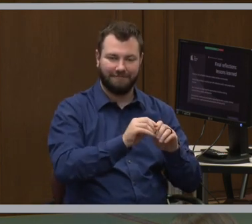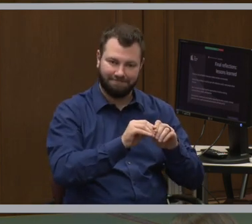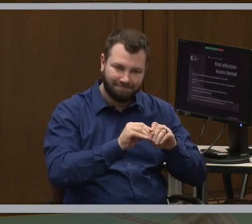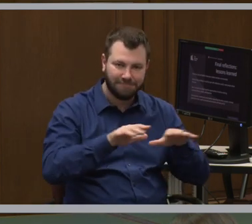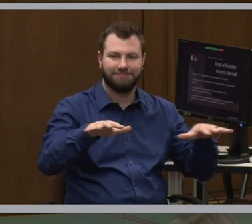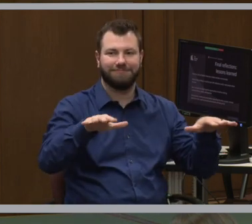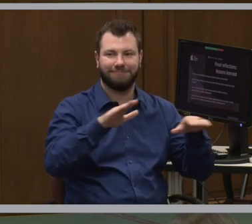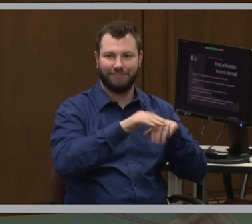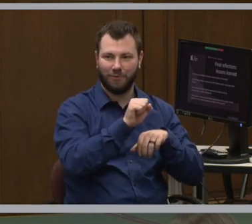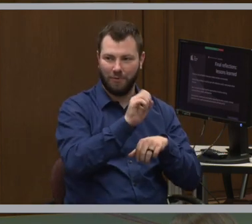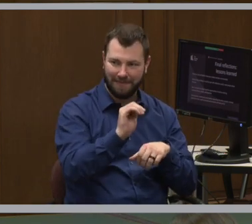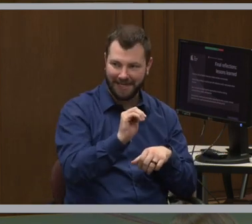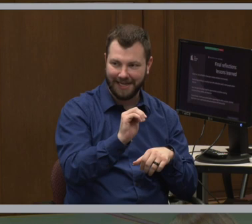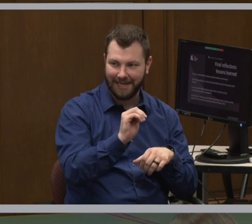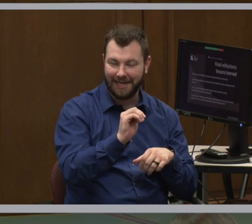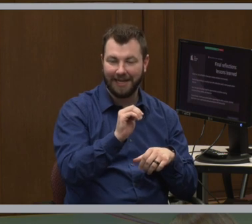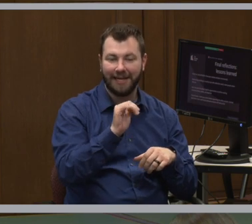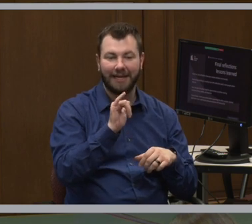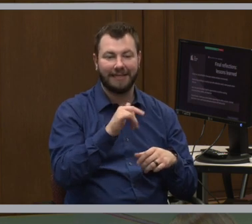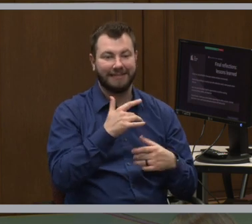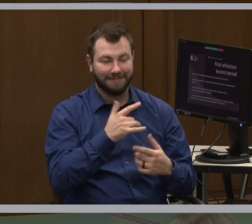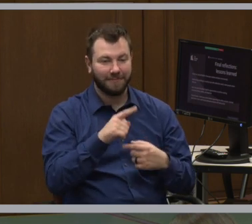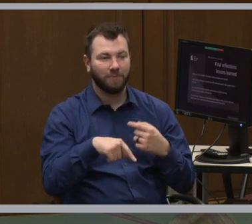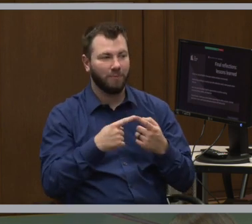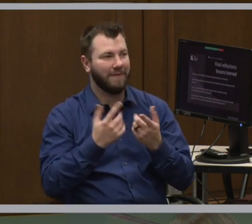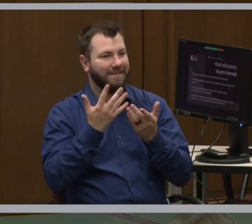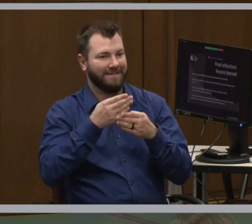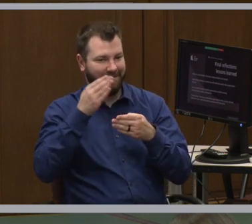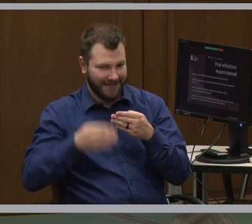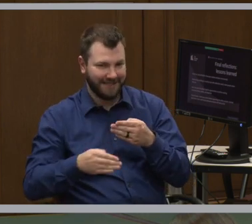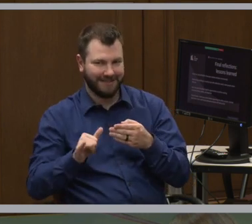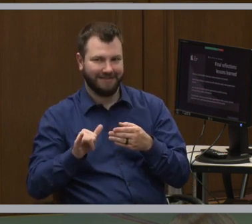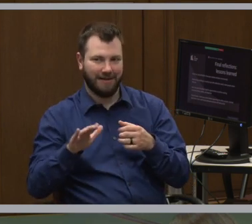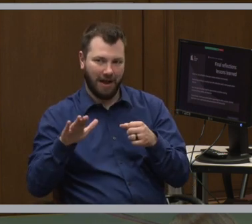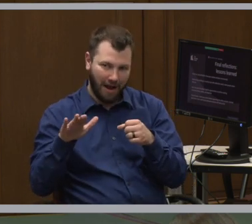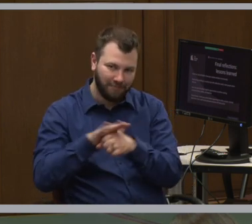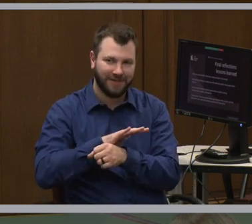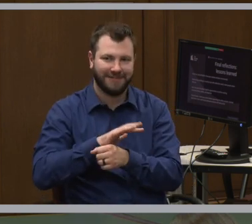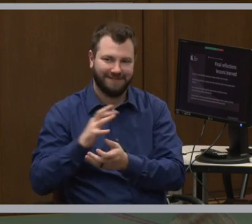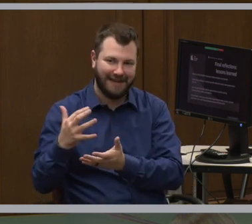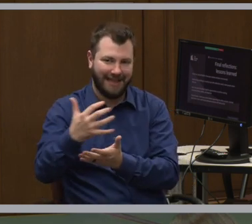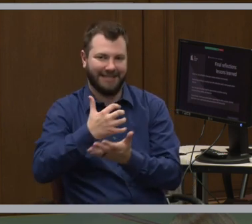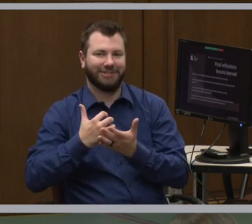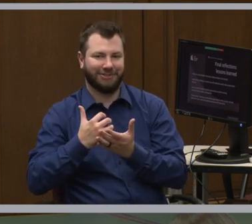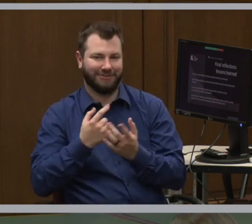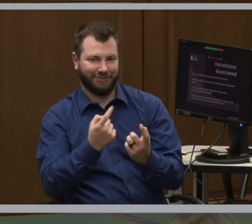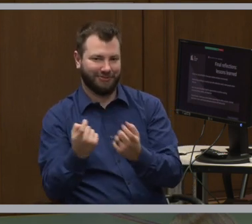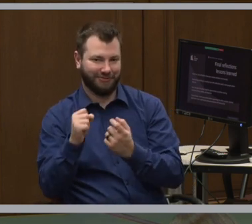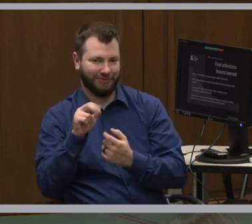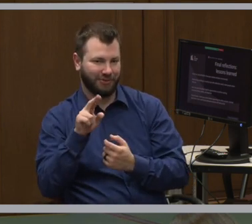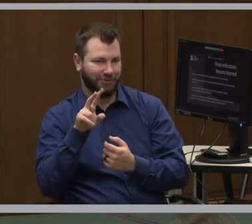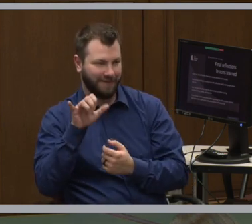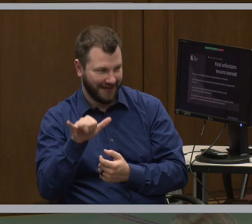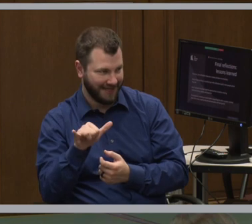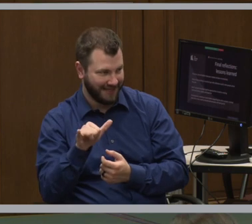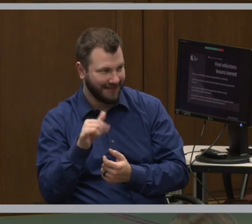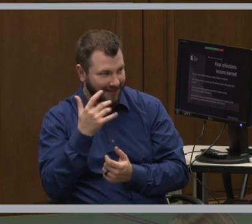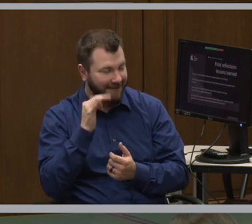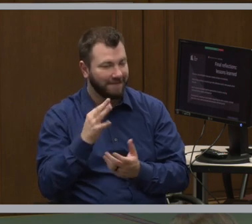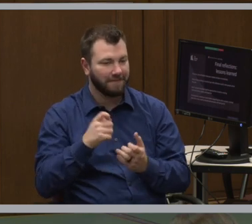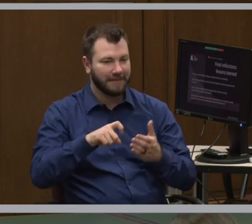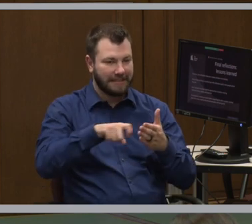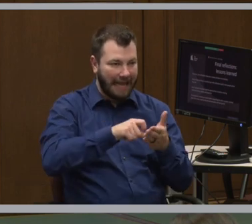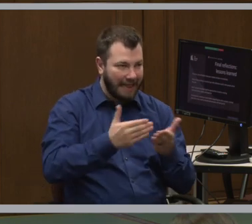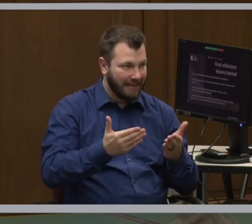media and in general, it's when we finished the comprehensive collection survey because I knew from experience I wanted to make sure that if we were scanning things on demand